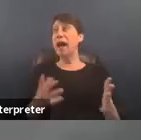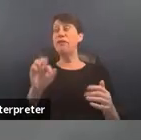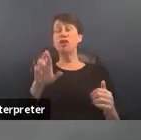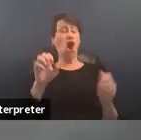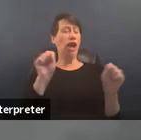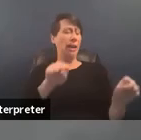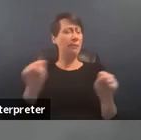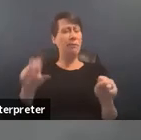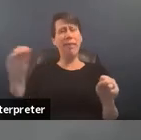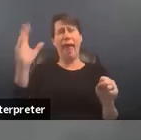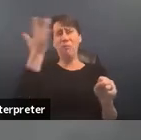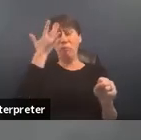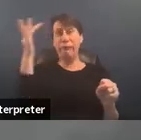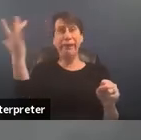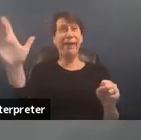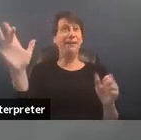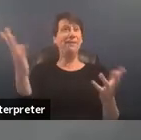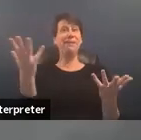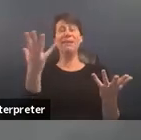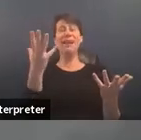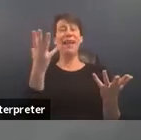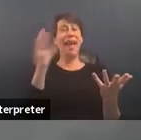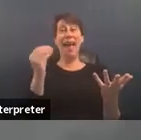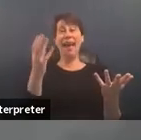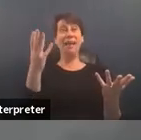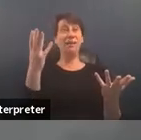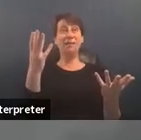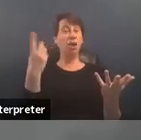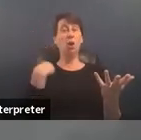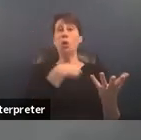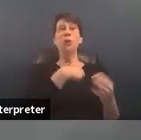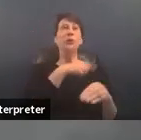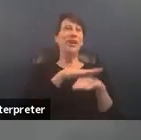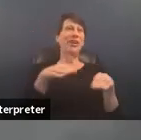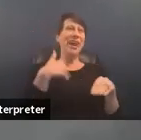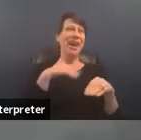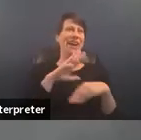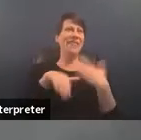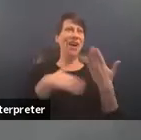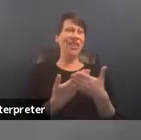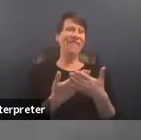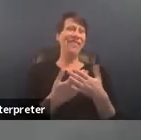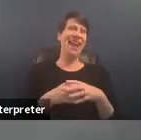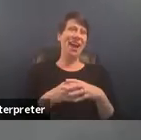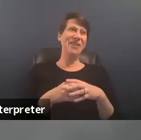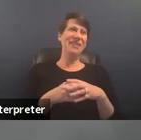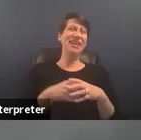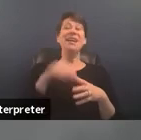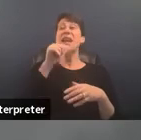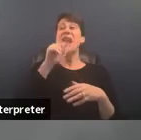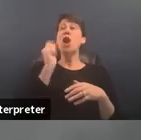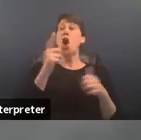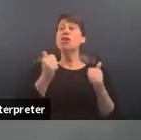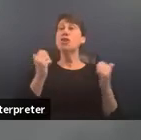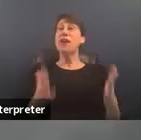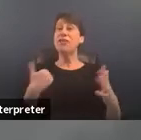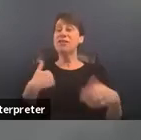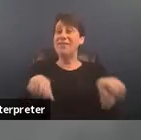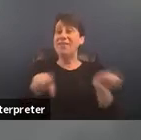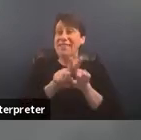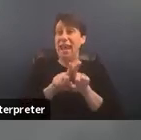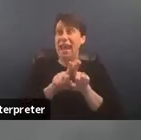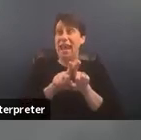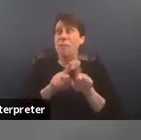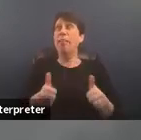um and while we don't have all of the um you know not all survivors have the same lived experience